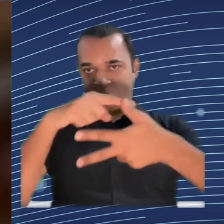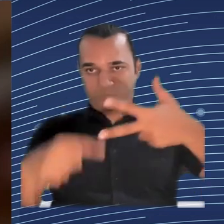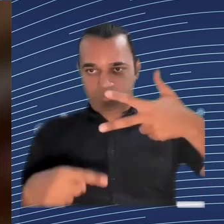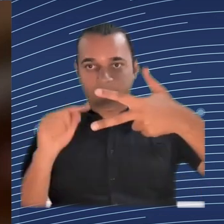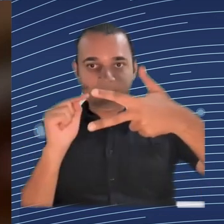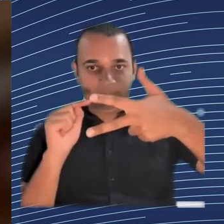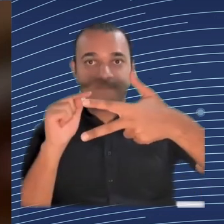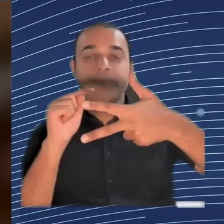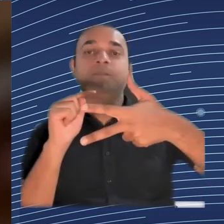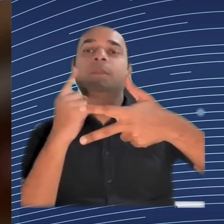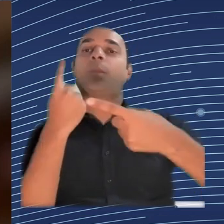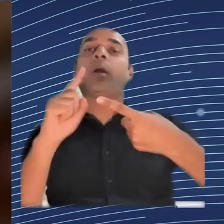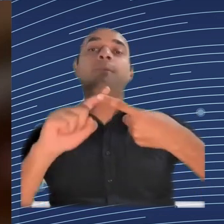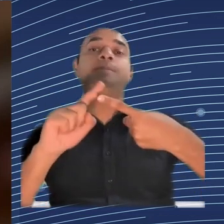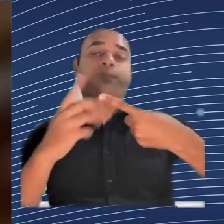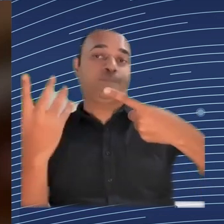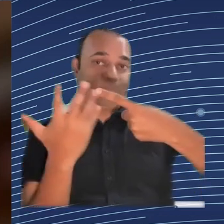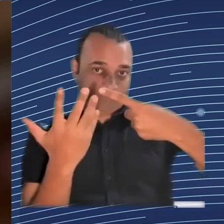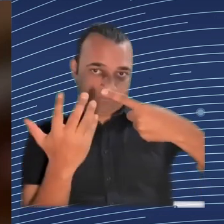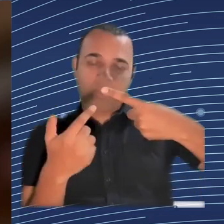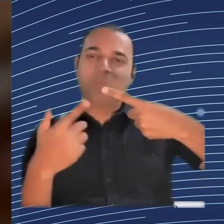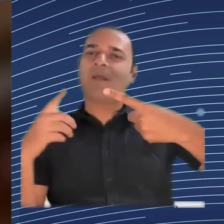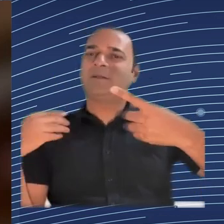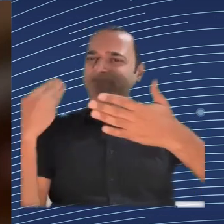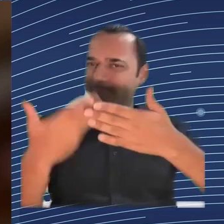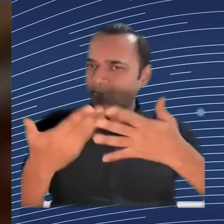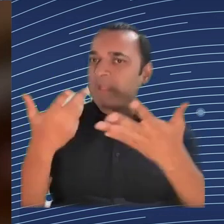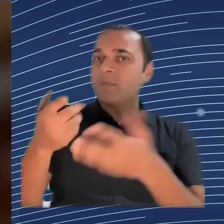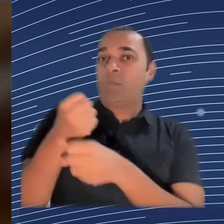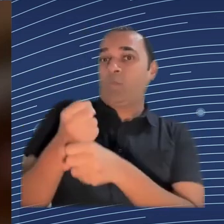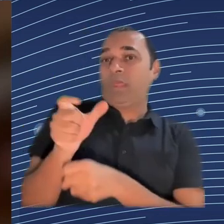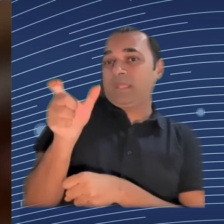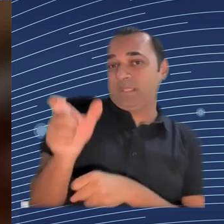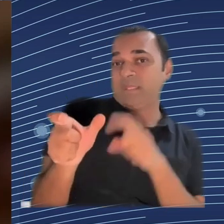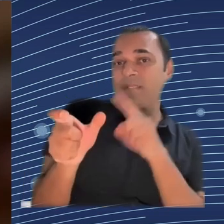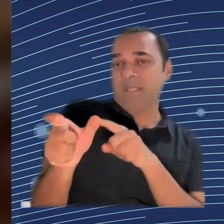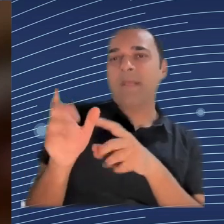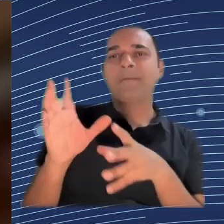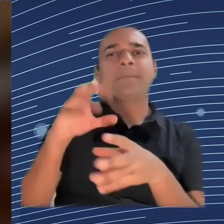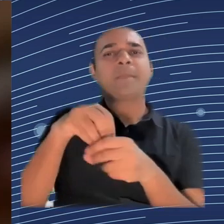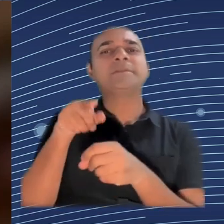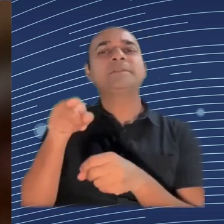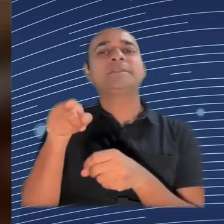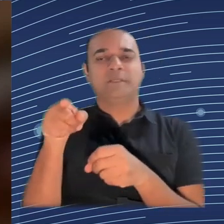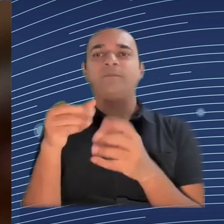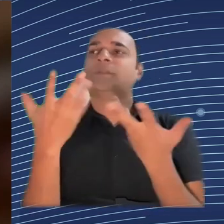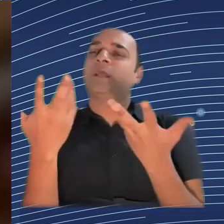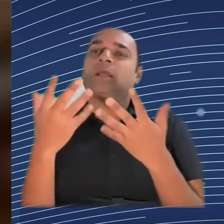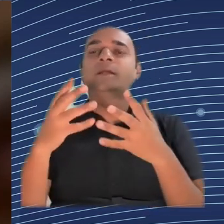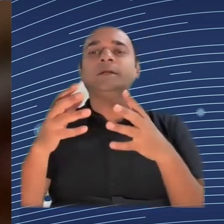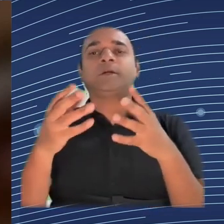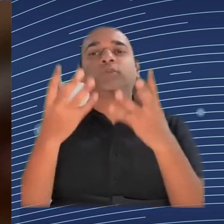and it's some ready-made product which can be applied, but it's not